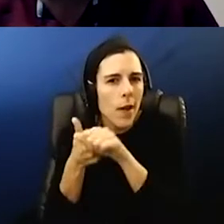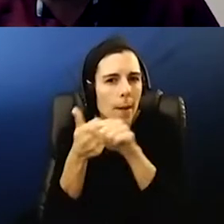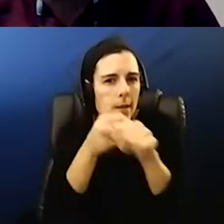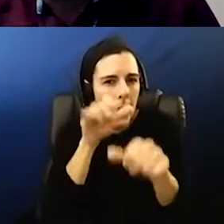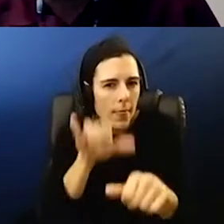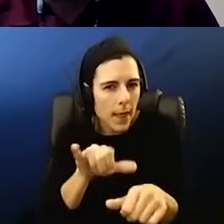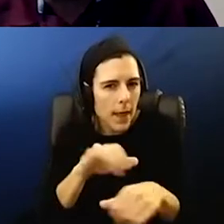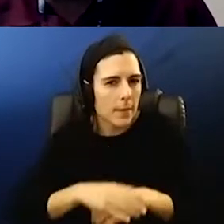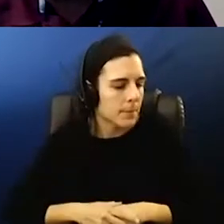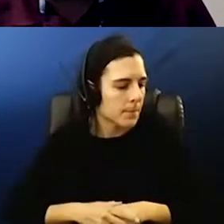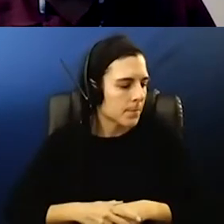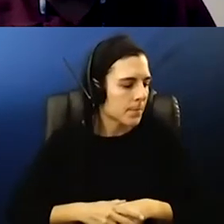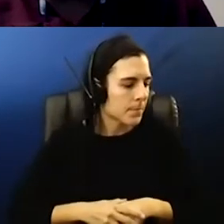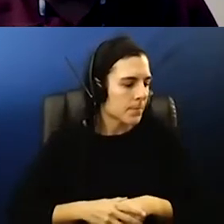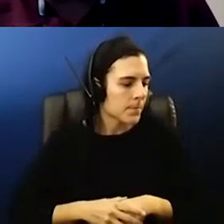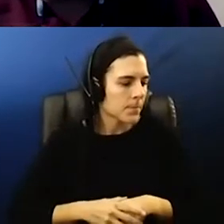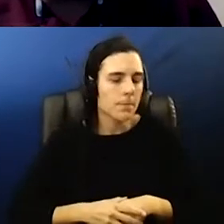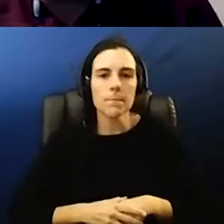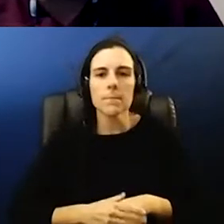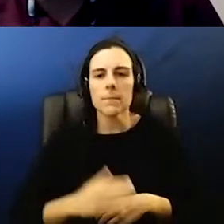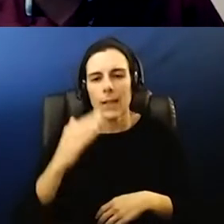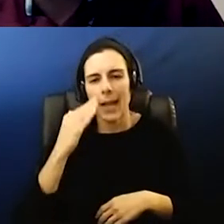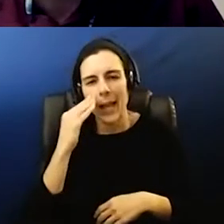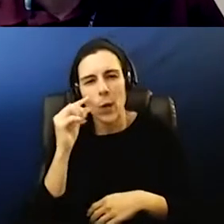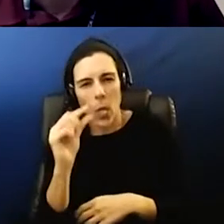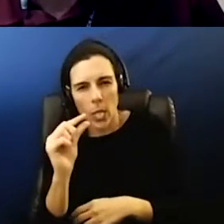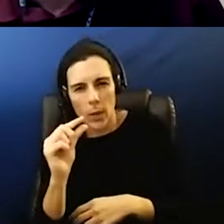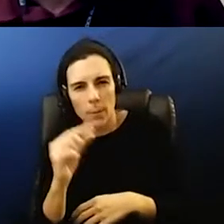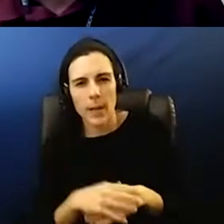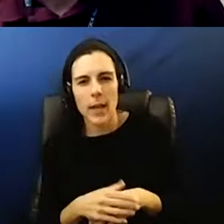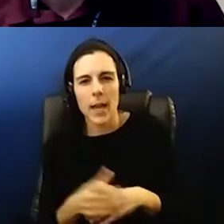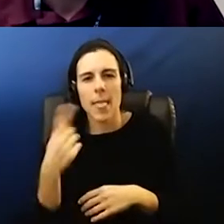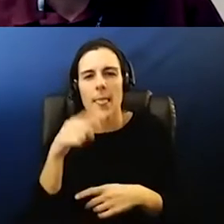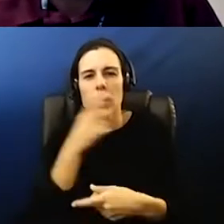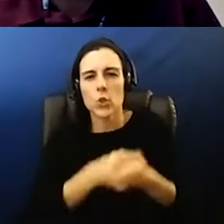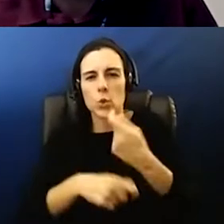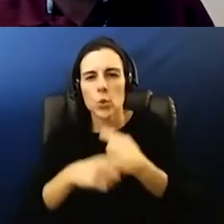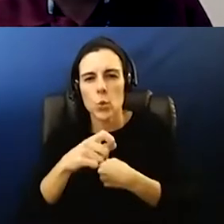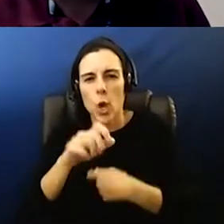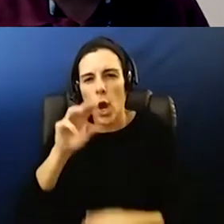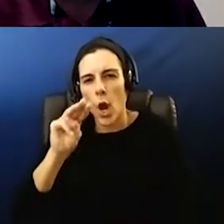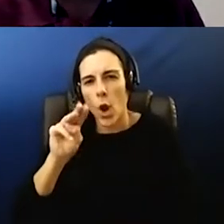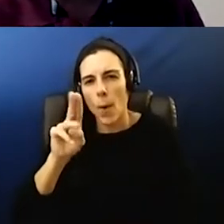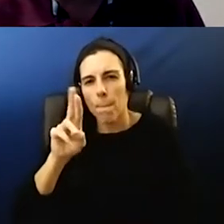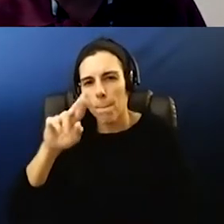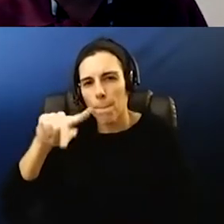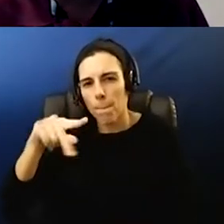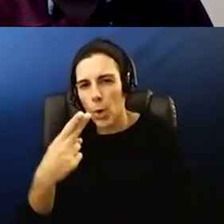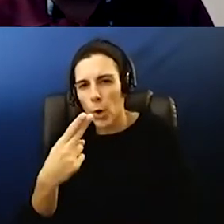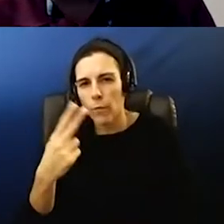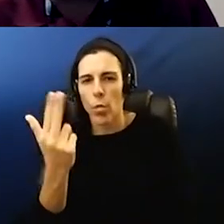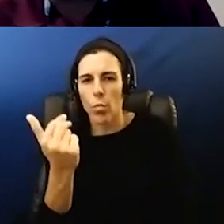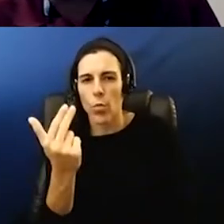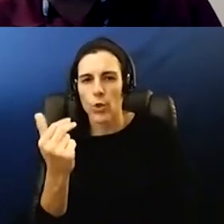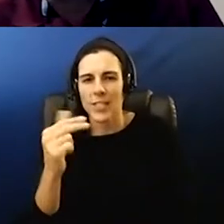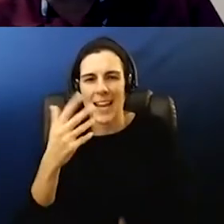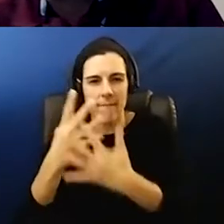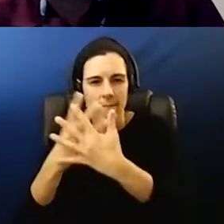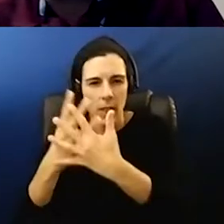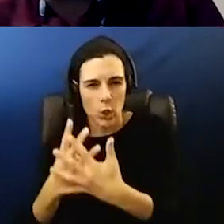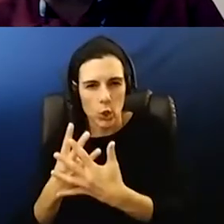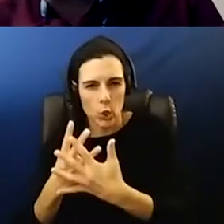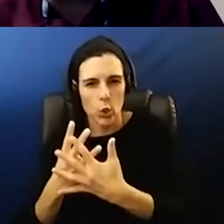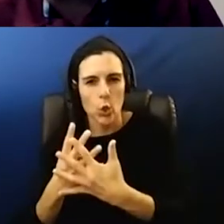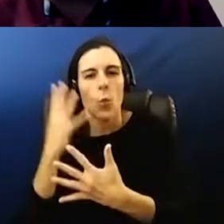i know a little bit about that they they switched over to a merv 13 uh filter that will